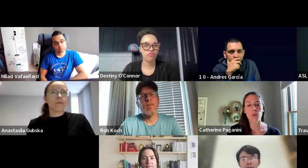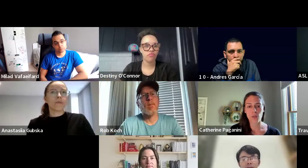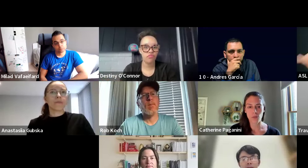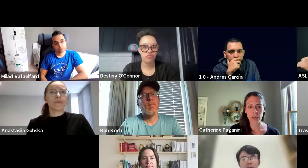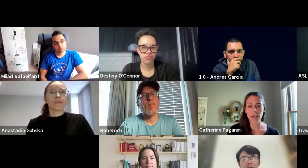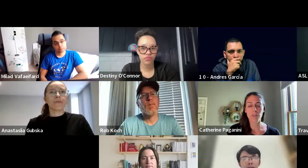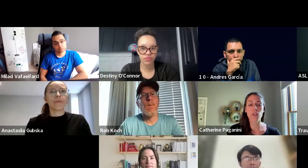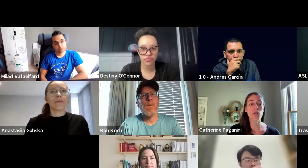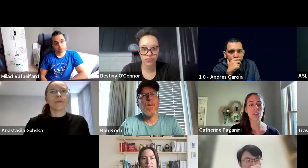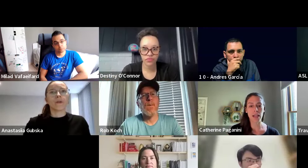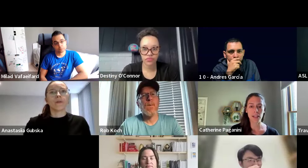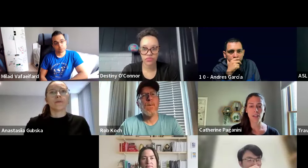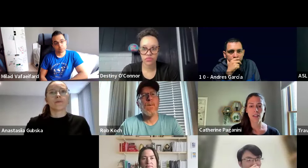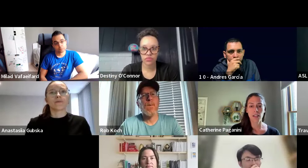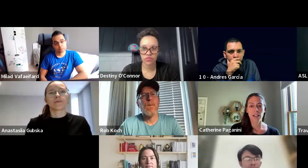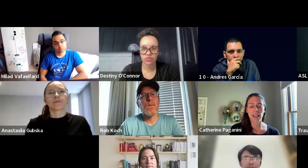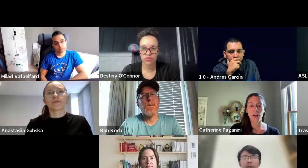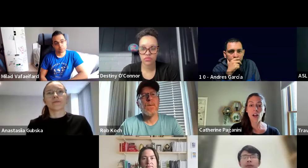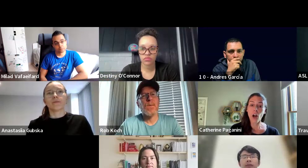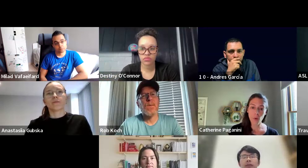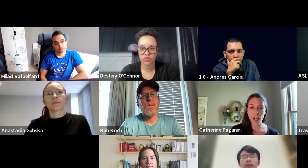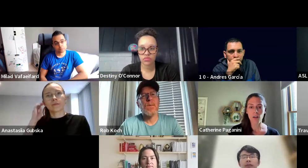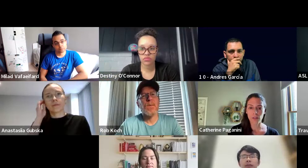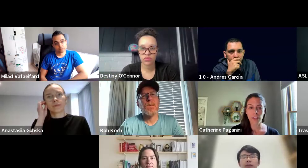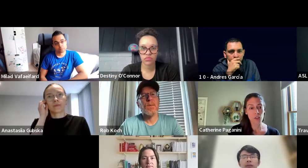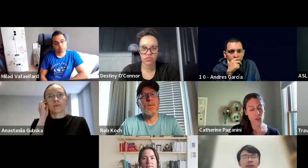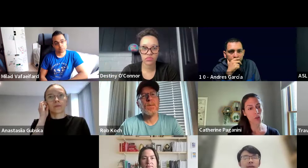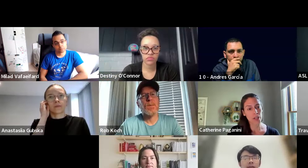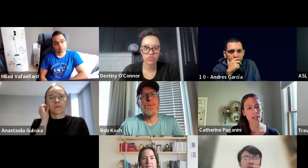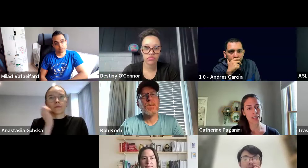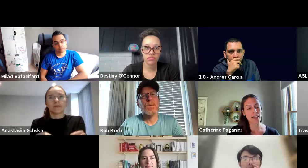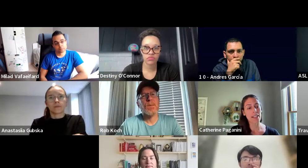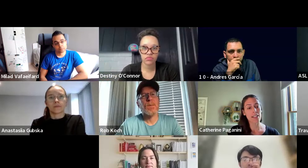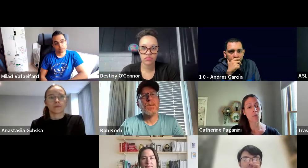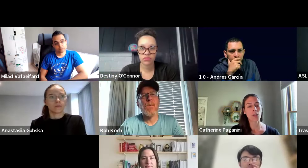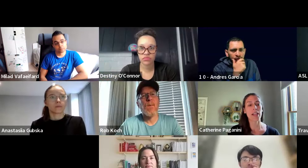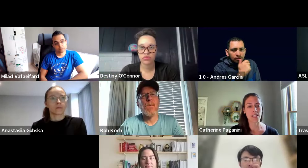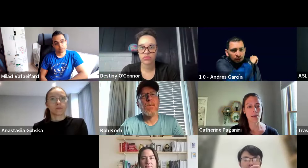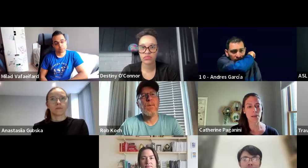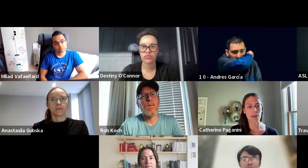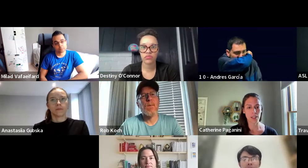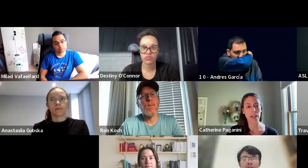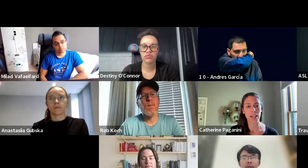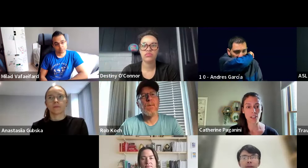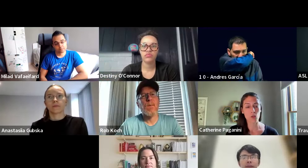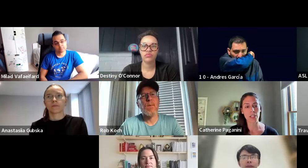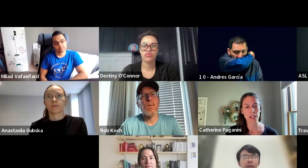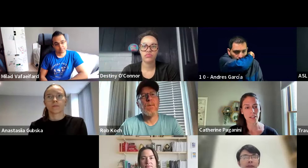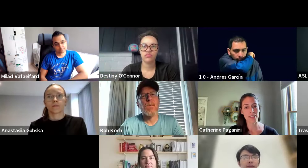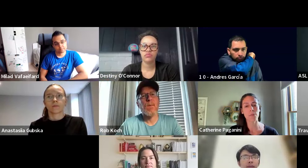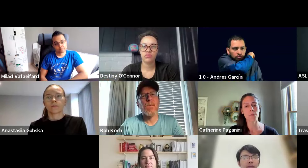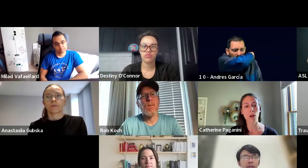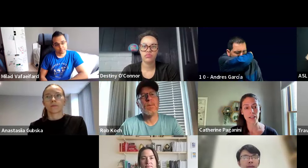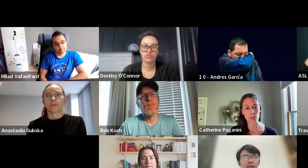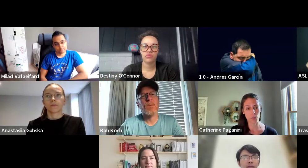someone's shoes, right? And if you do that, then you're like, oh, wow, true. And like that, that's what creates empathy. That's why like